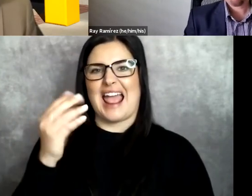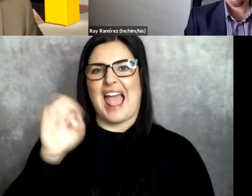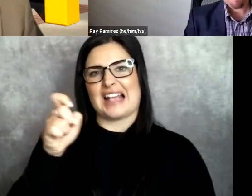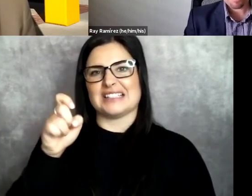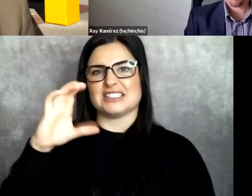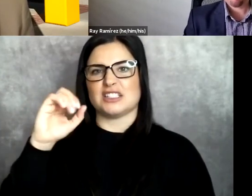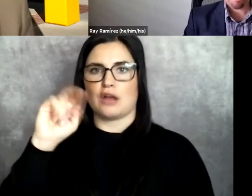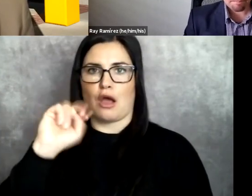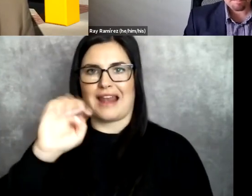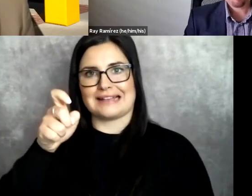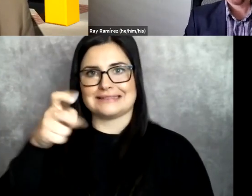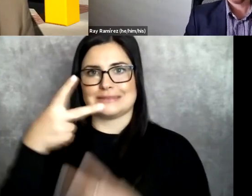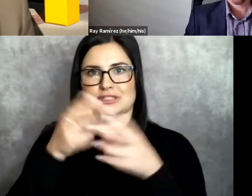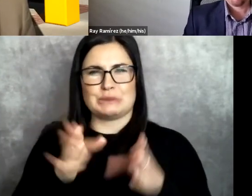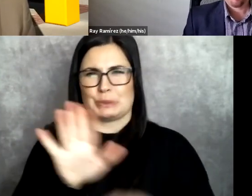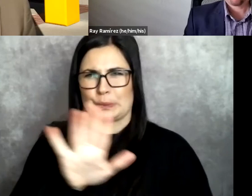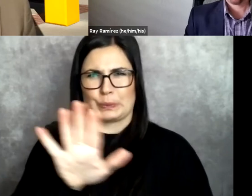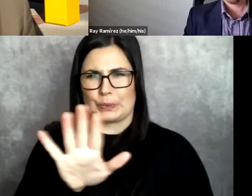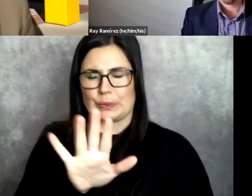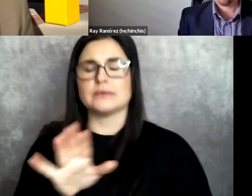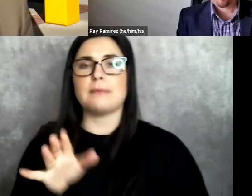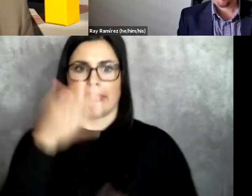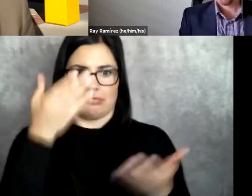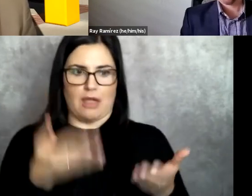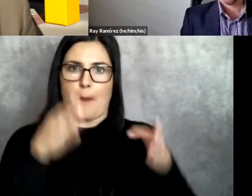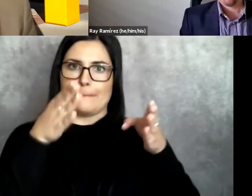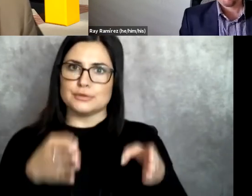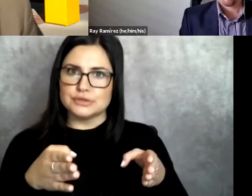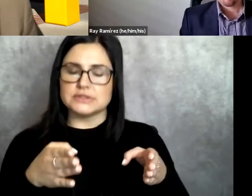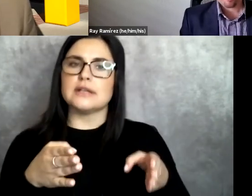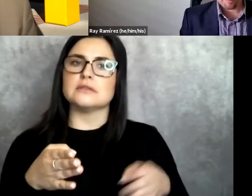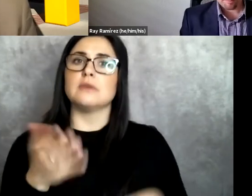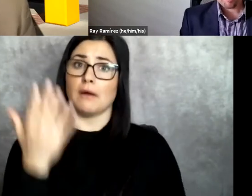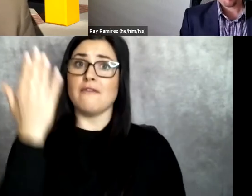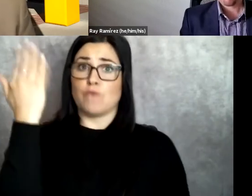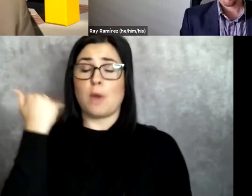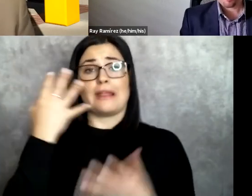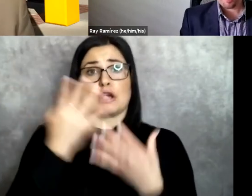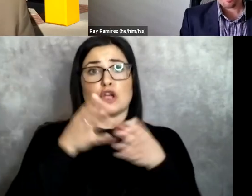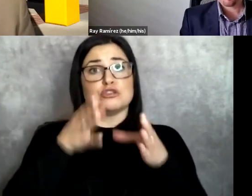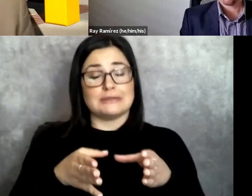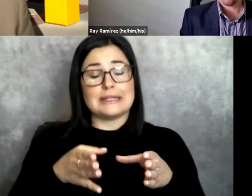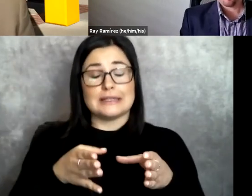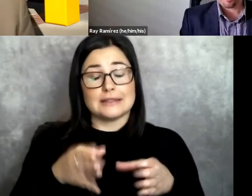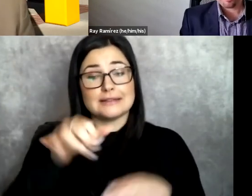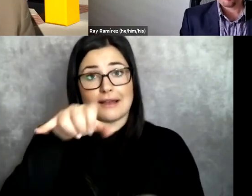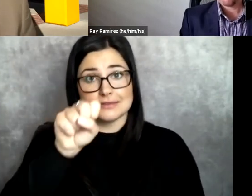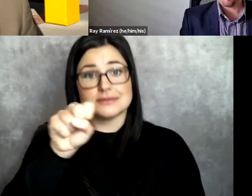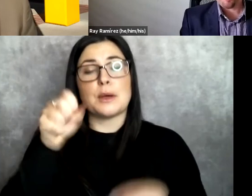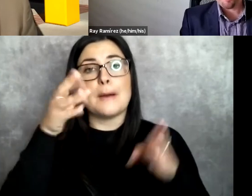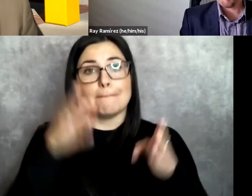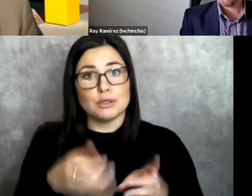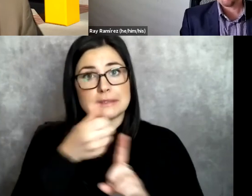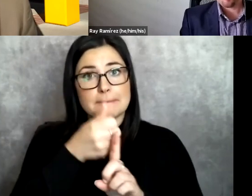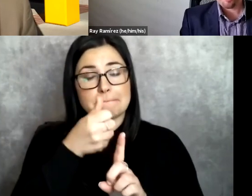-prisoner, but as a person, right? Whether it's a formerly incarcerated person, a person that's